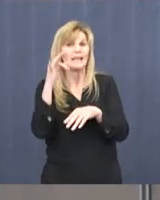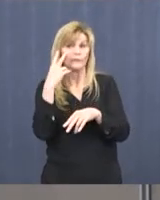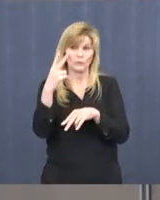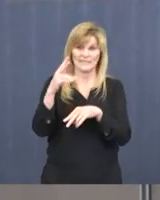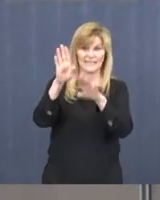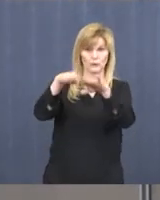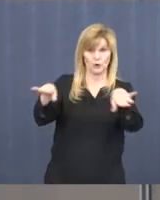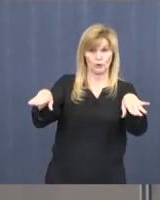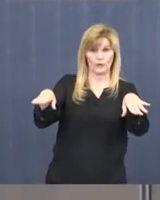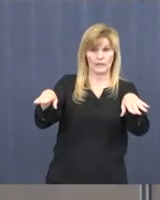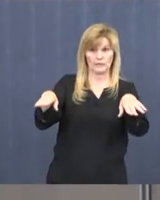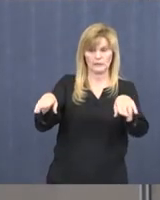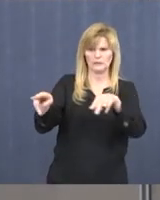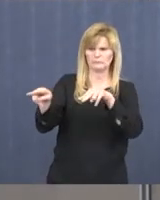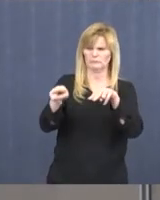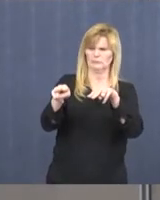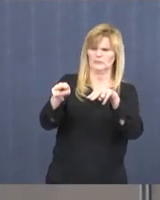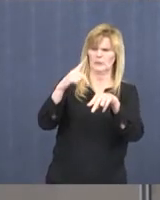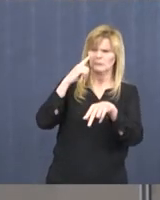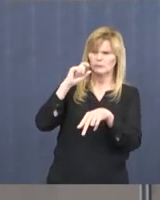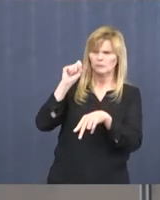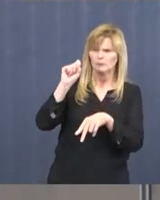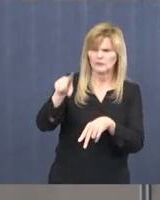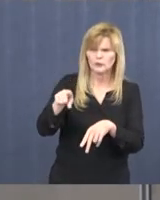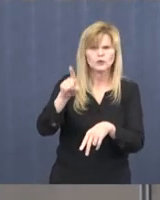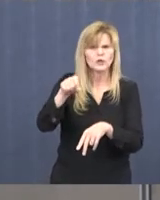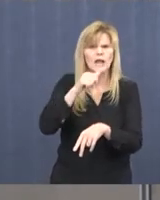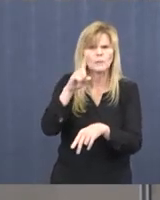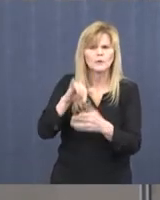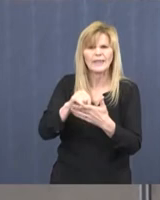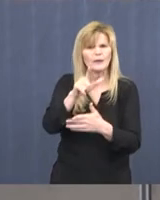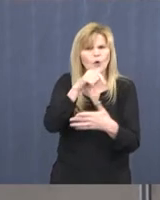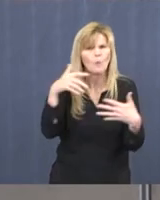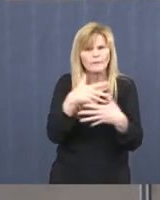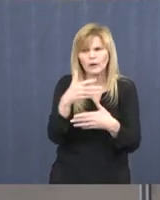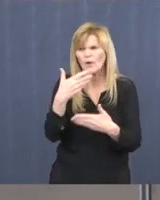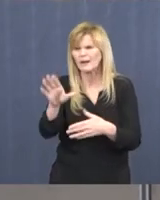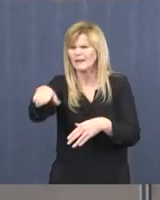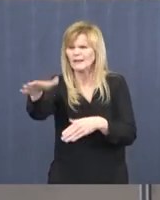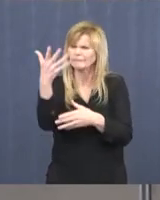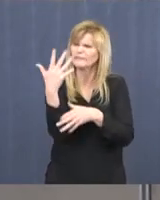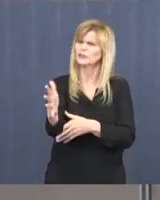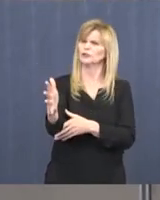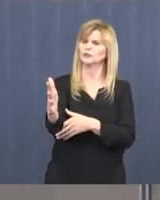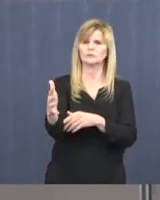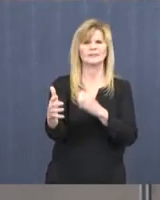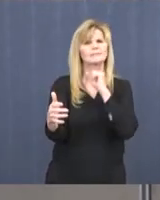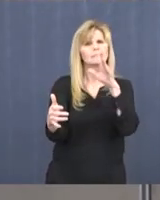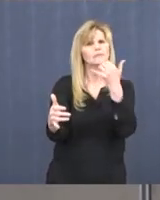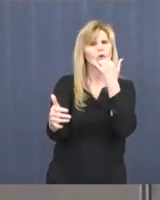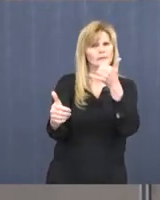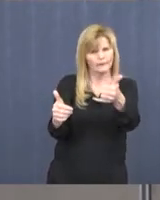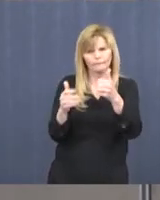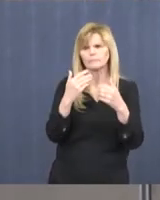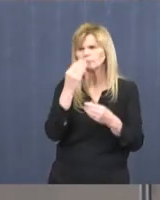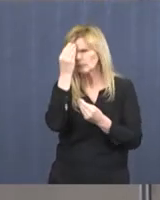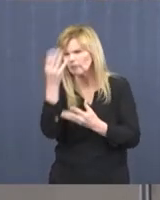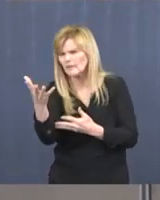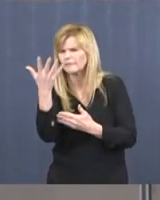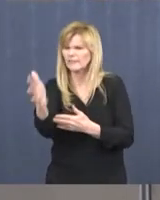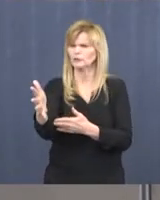children that are doing things that they should not be doing, don't be afraid. They call them out and get them to act right.